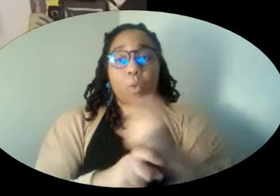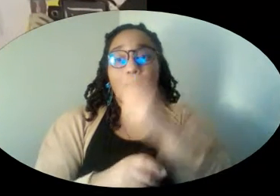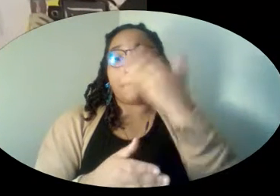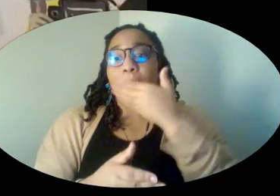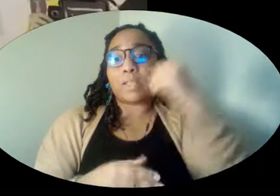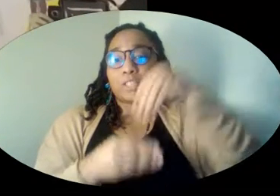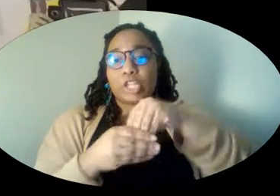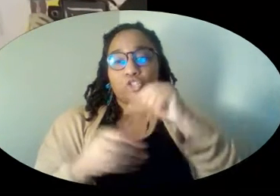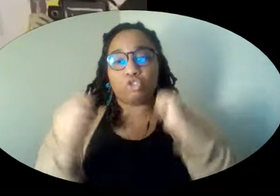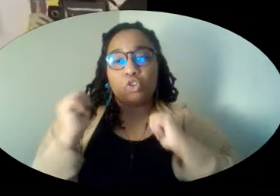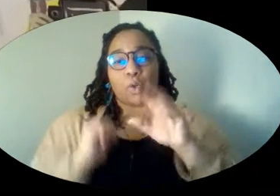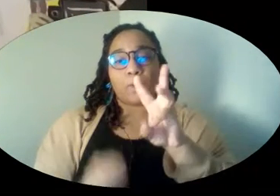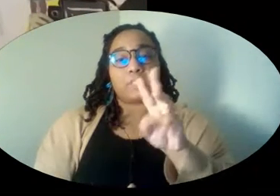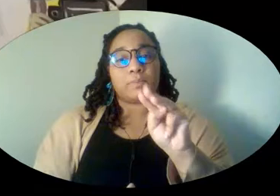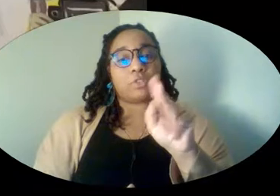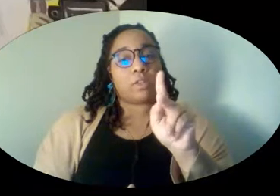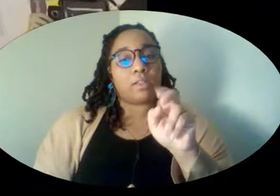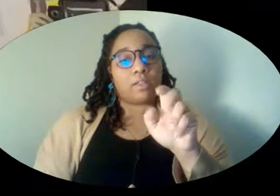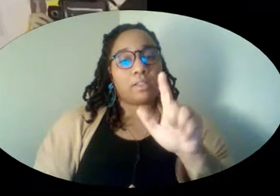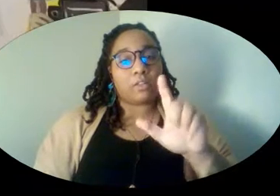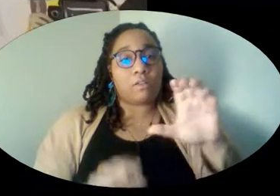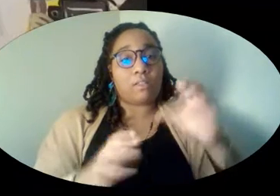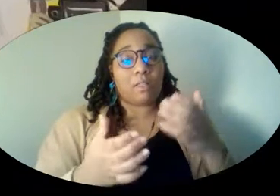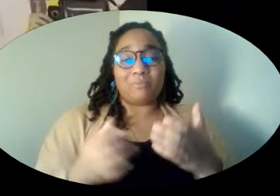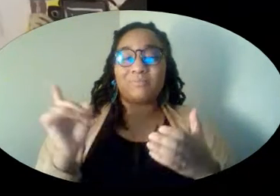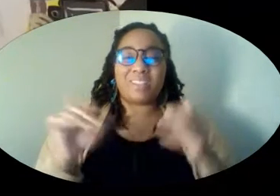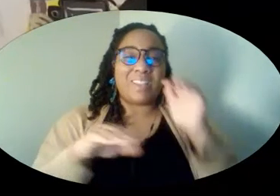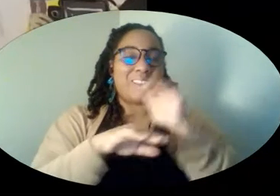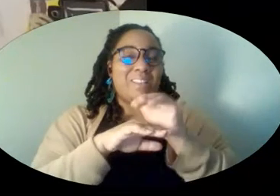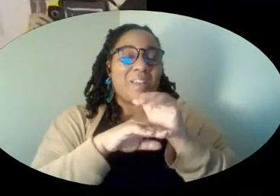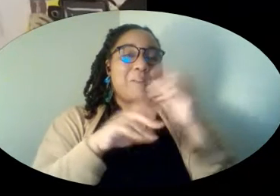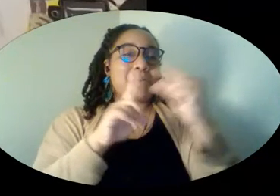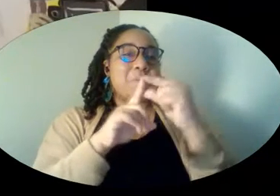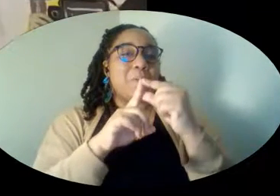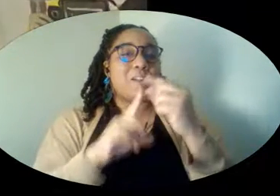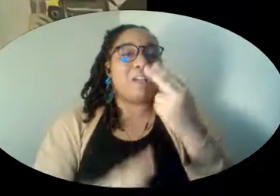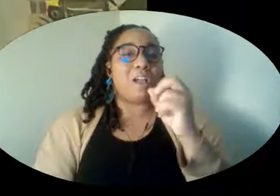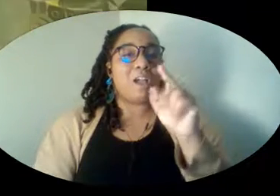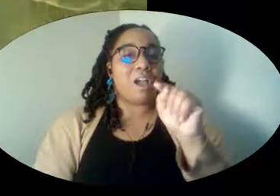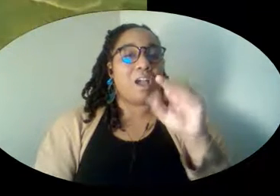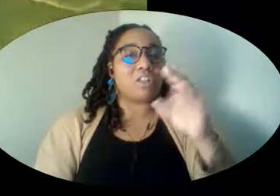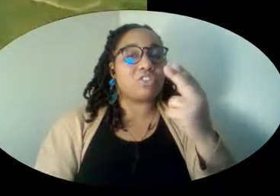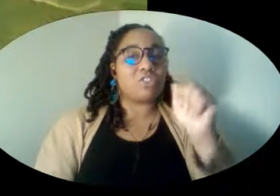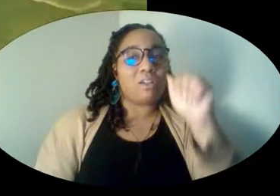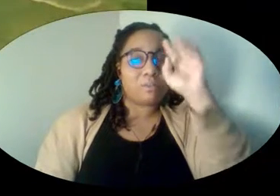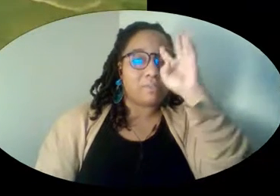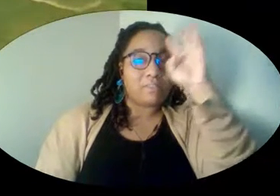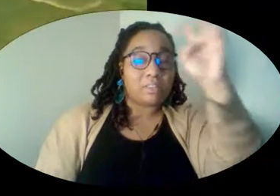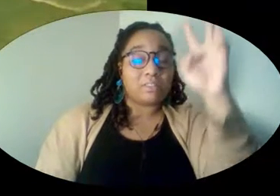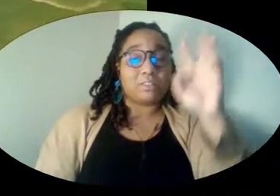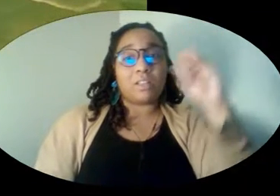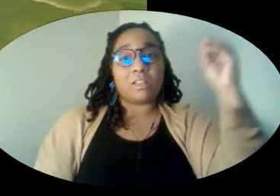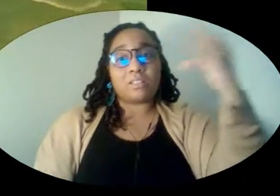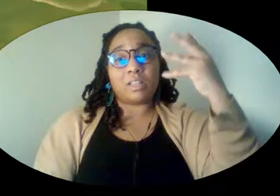the Westminster Kennel Club. On a hot and jazzy night, the word Hotcho was invented. And on a